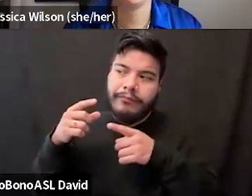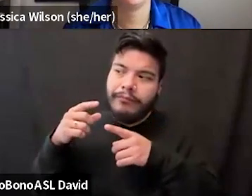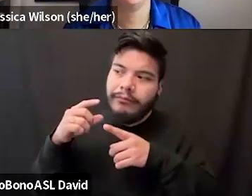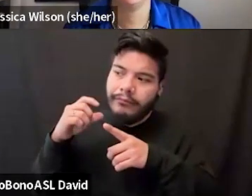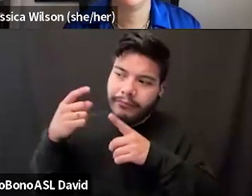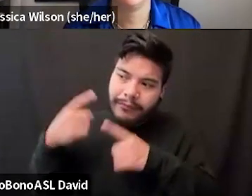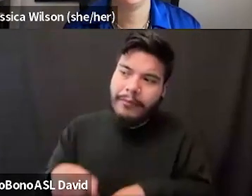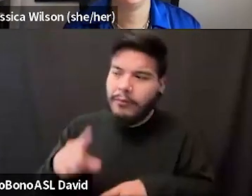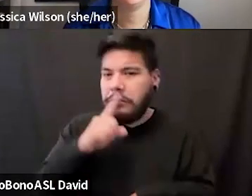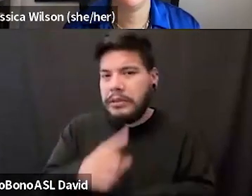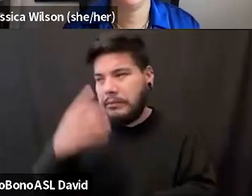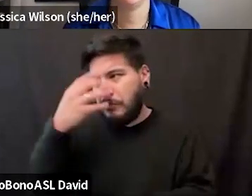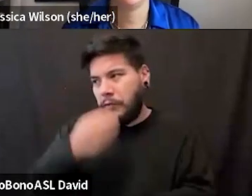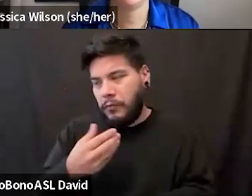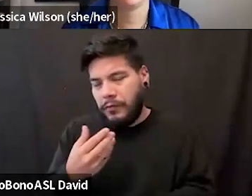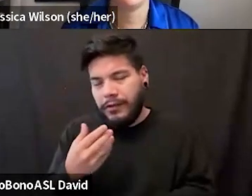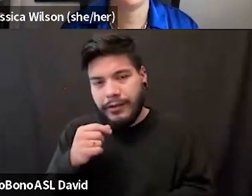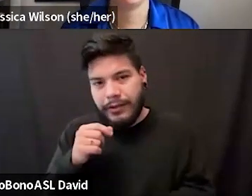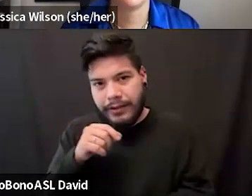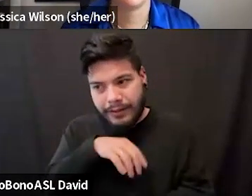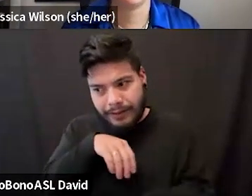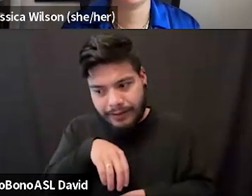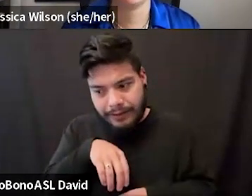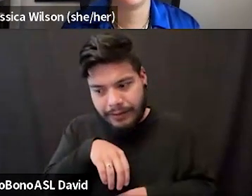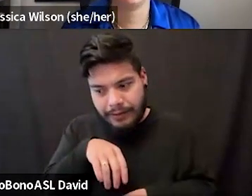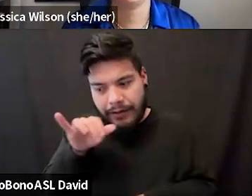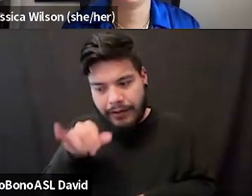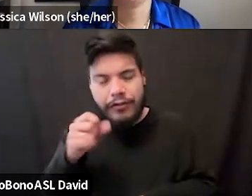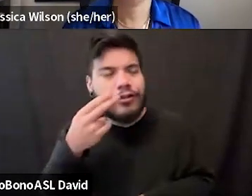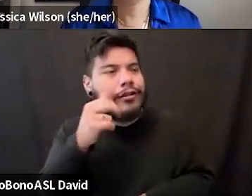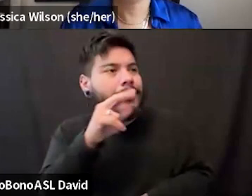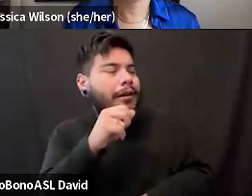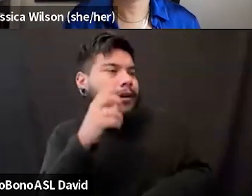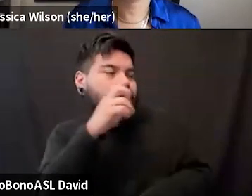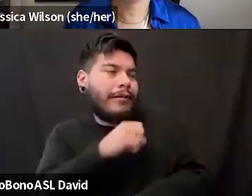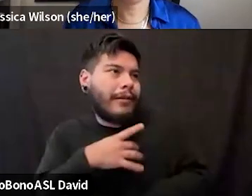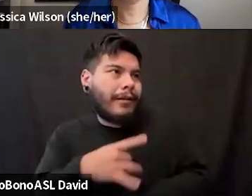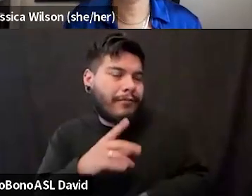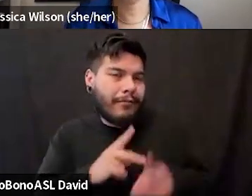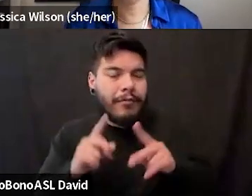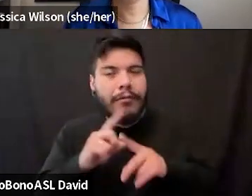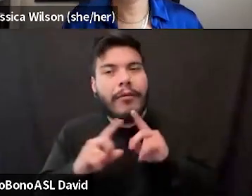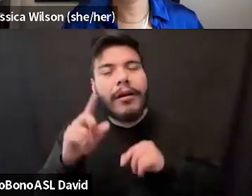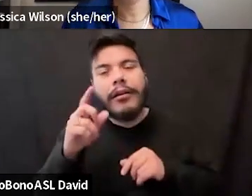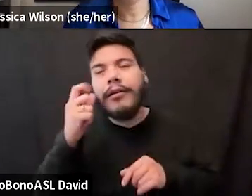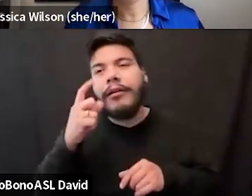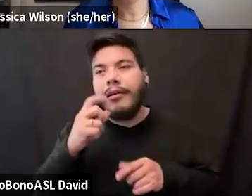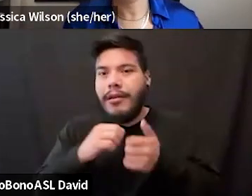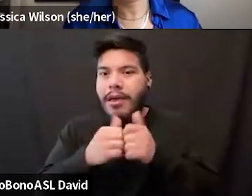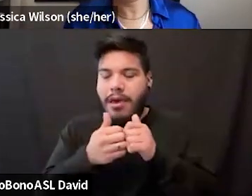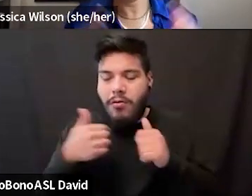beautiful. Um, in that way. And Shayna was like, I guess I like people, but it was a, how can we